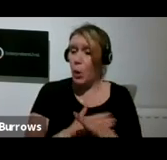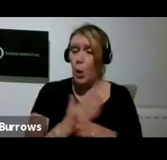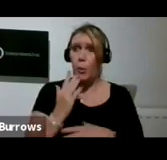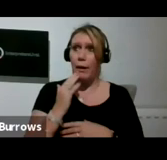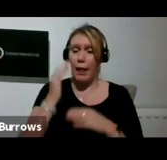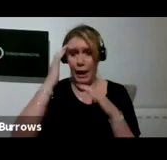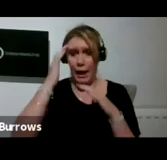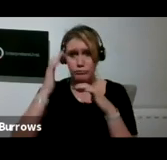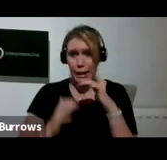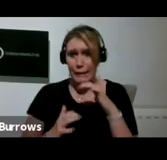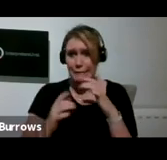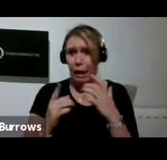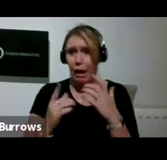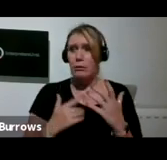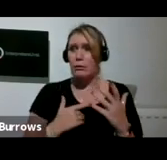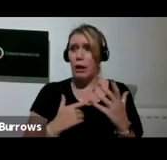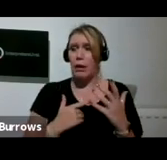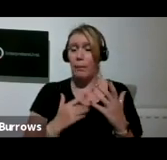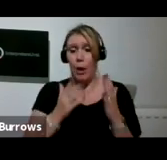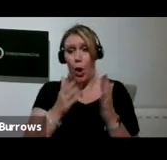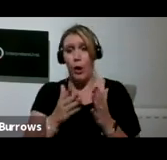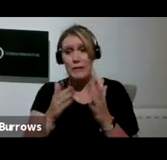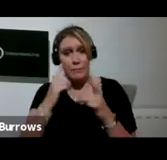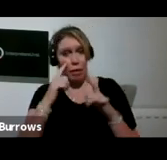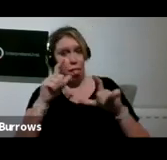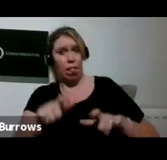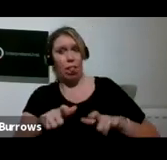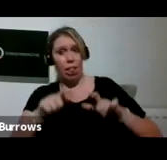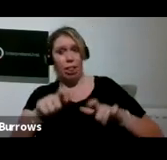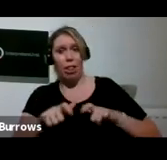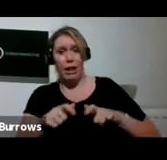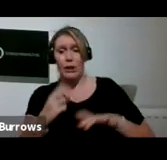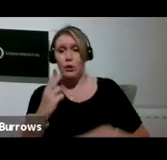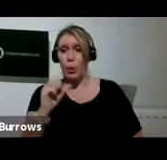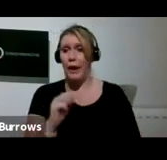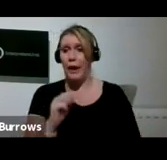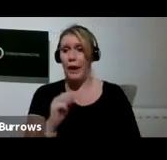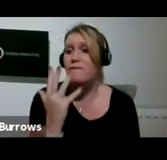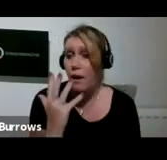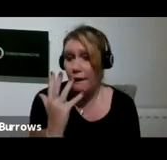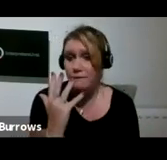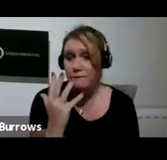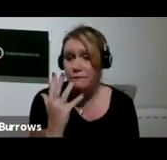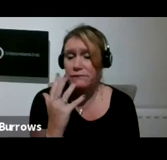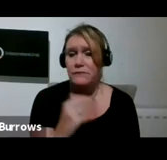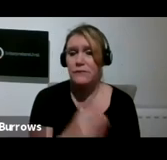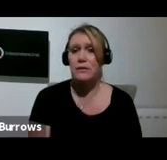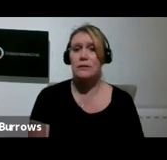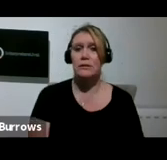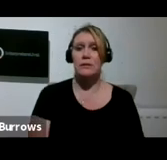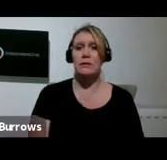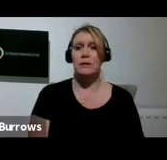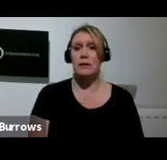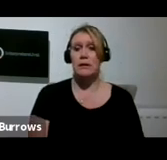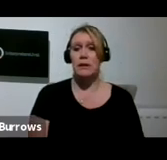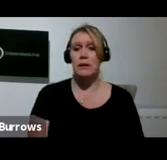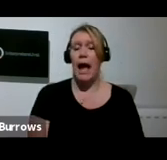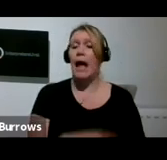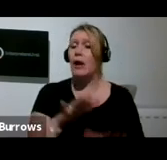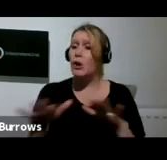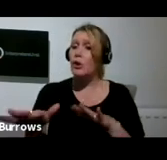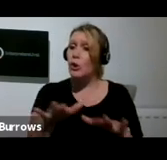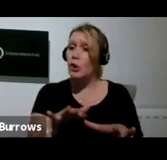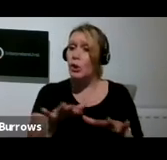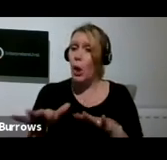had a breakdown and were hospitalised in about 2005. And slowly I learnt